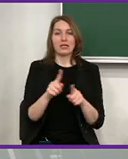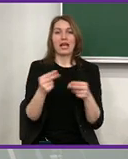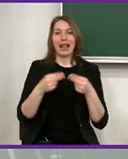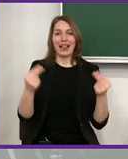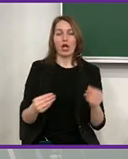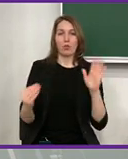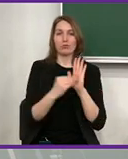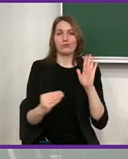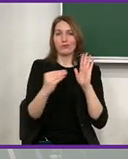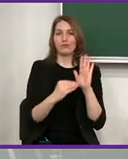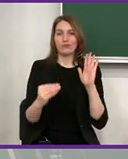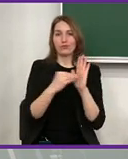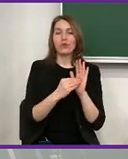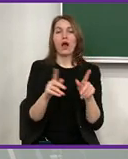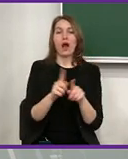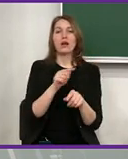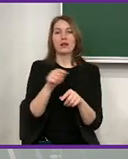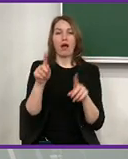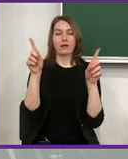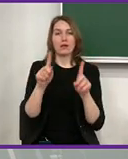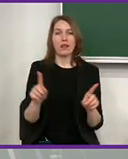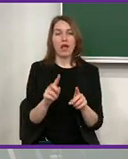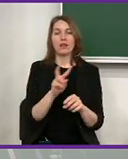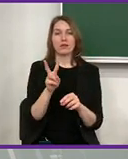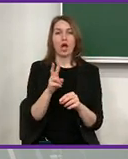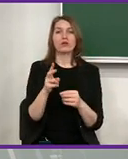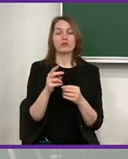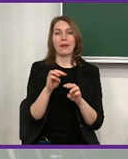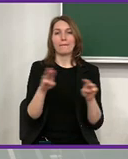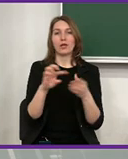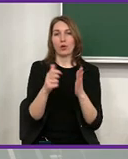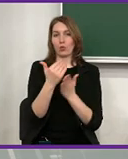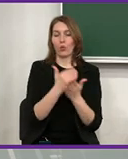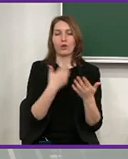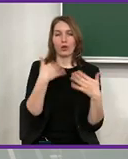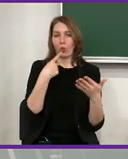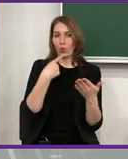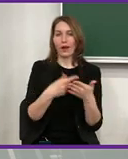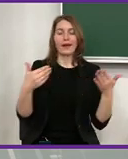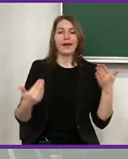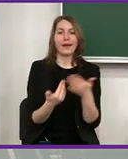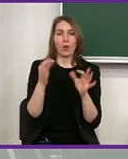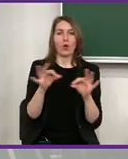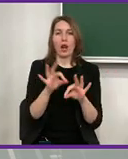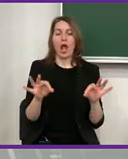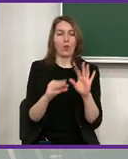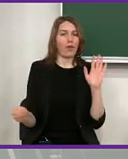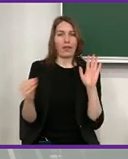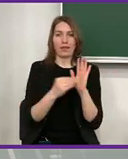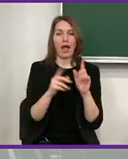this support? Of course, in our contracts, we will also include the notion about